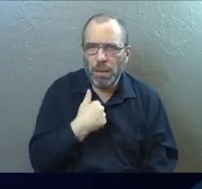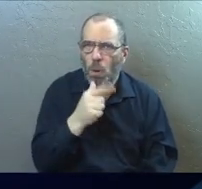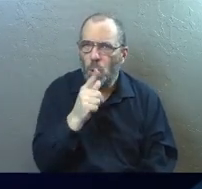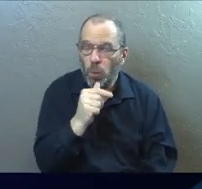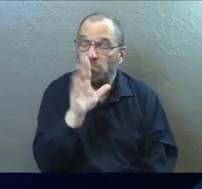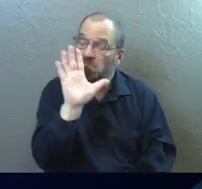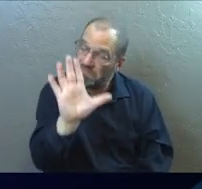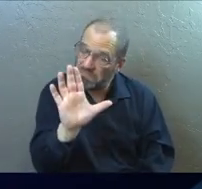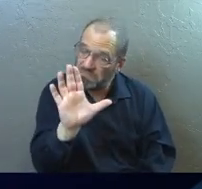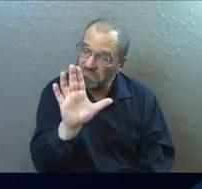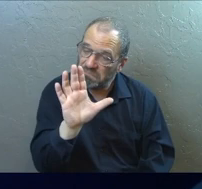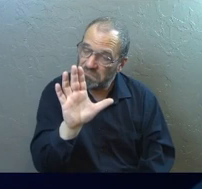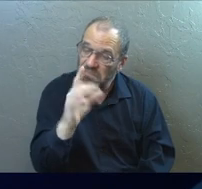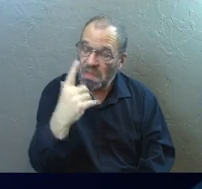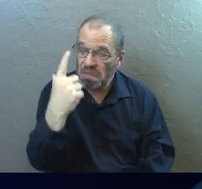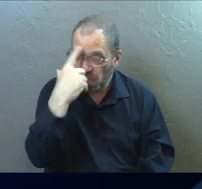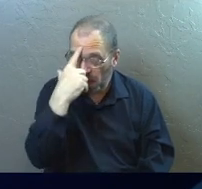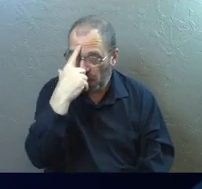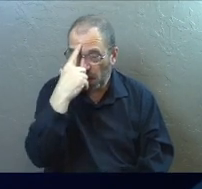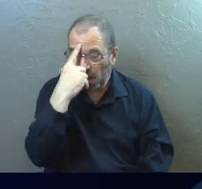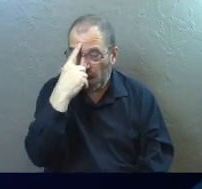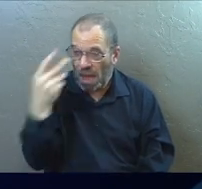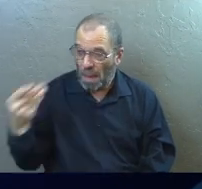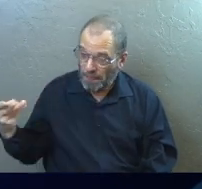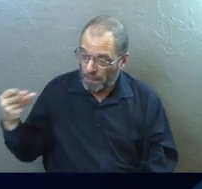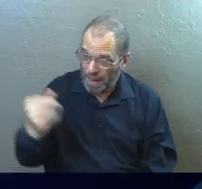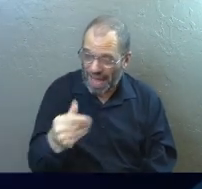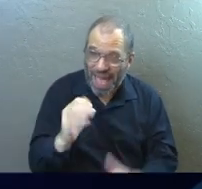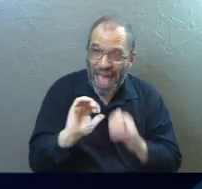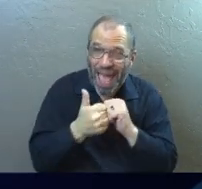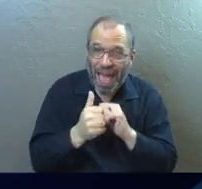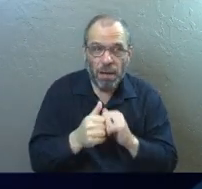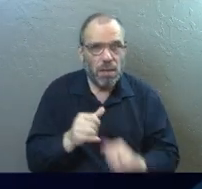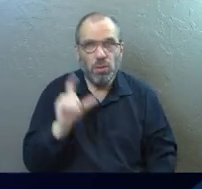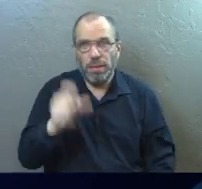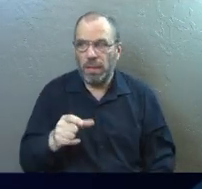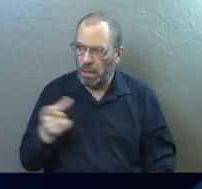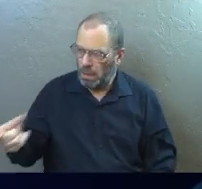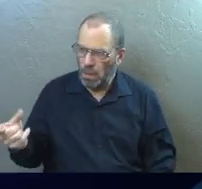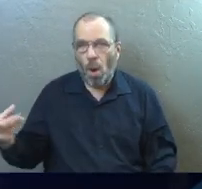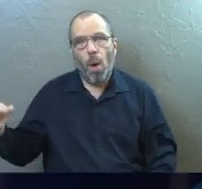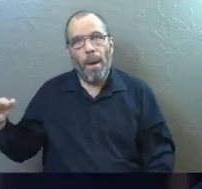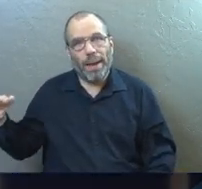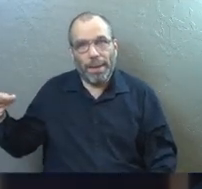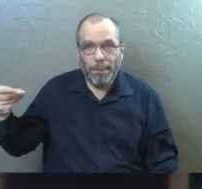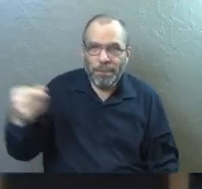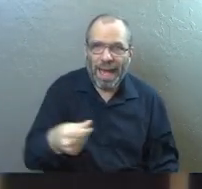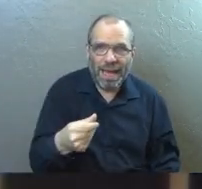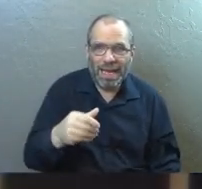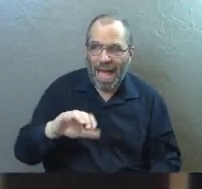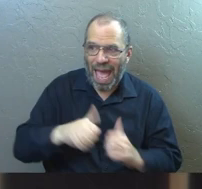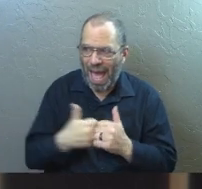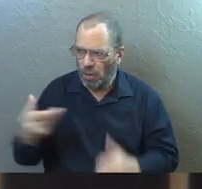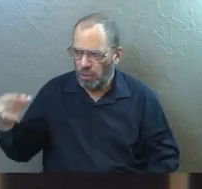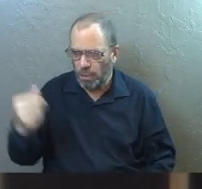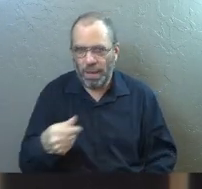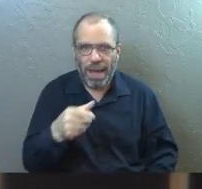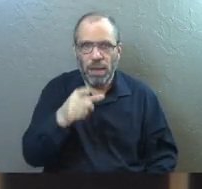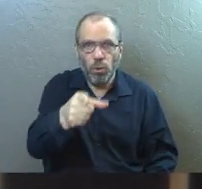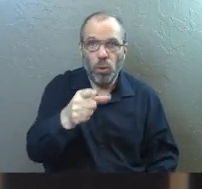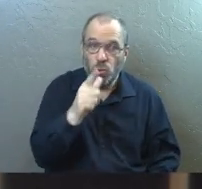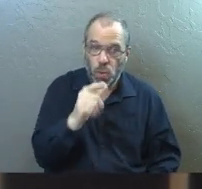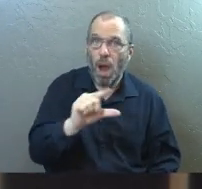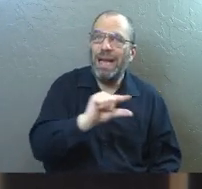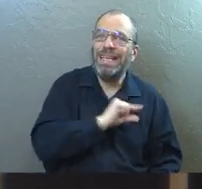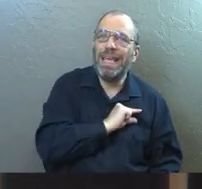again, logically, how do you ransom them out? Well, you need someone who can pay the price. And how do you ransom guilty people?